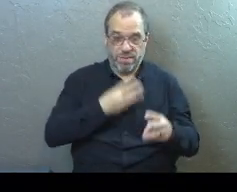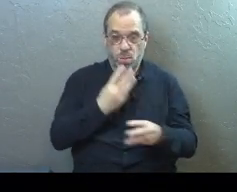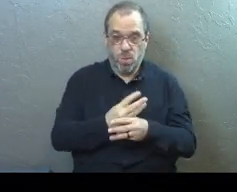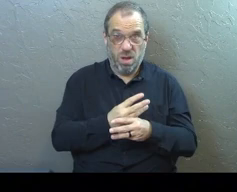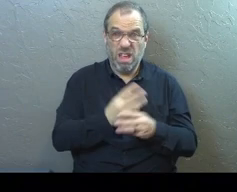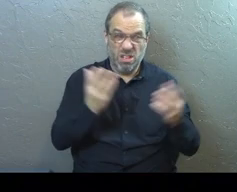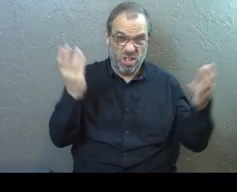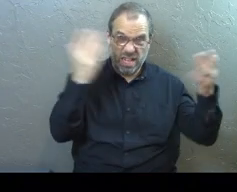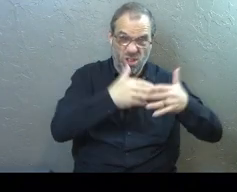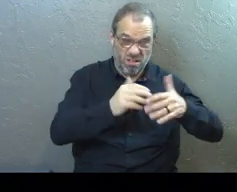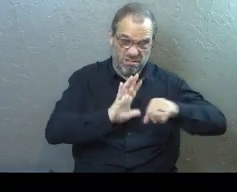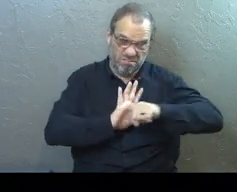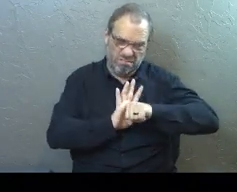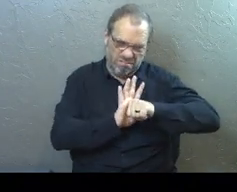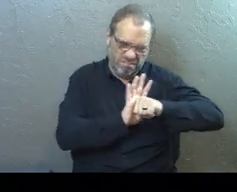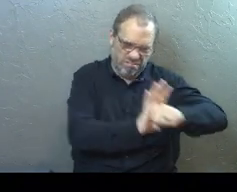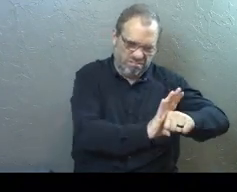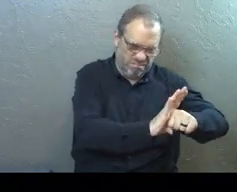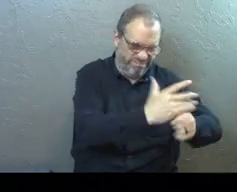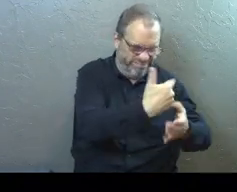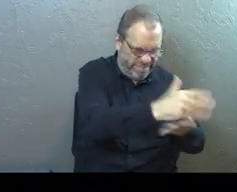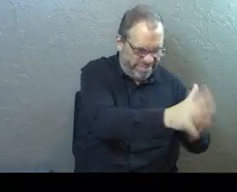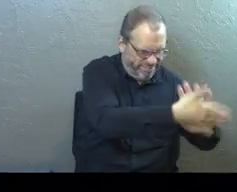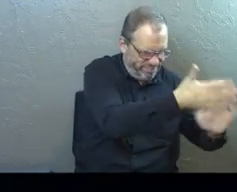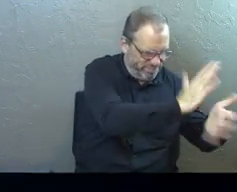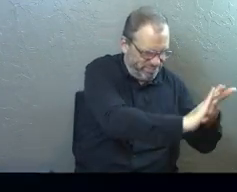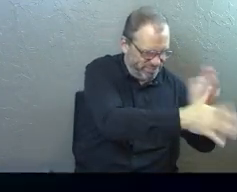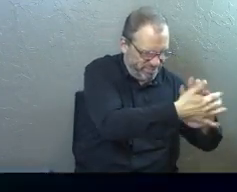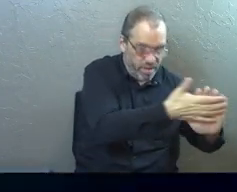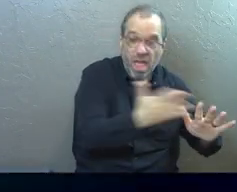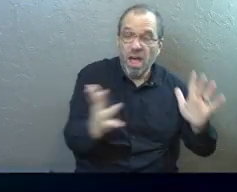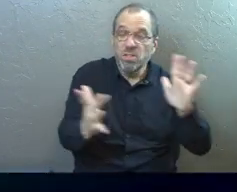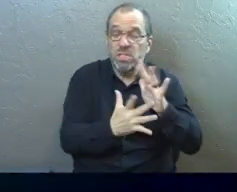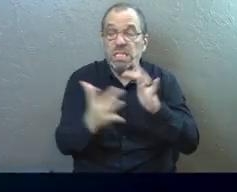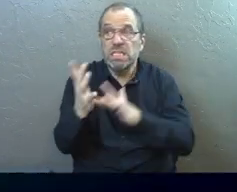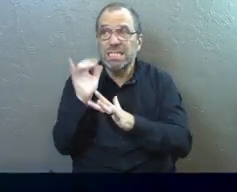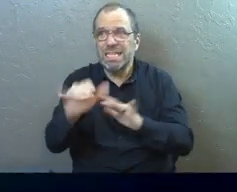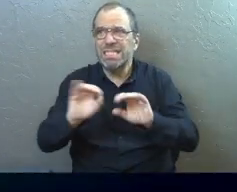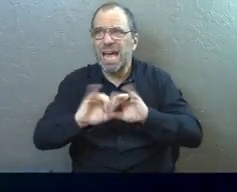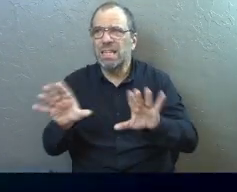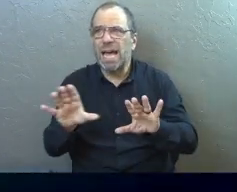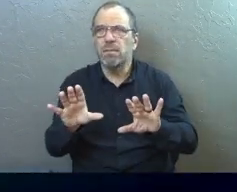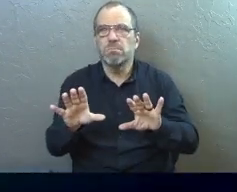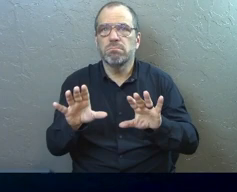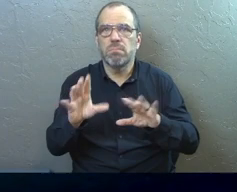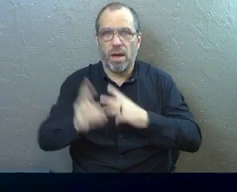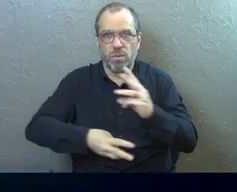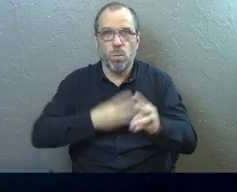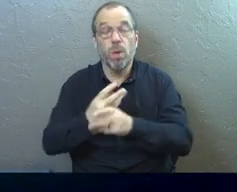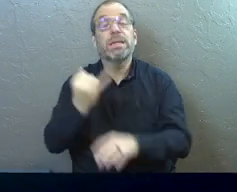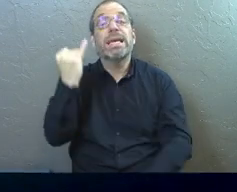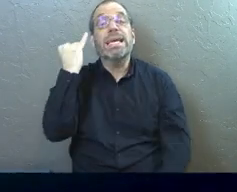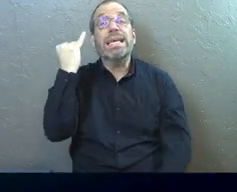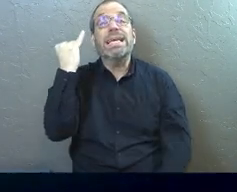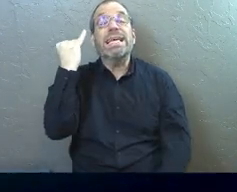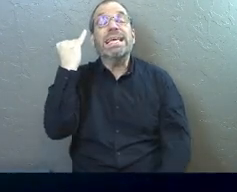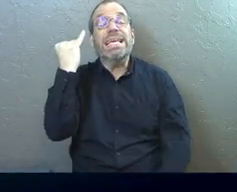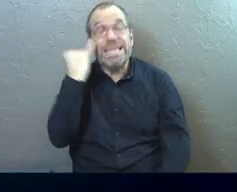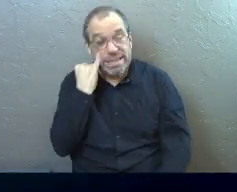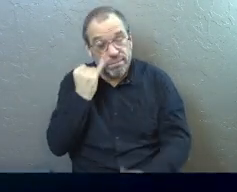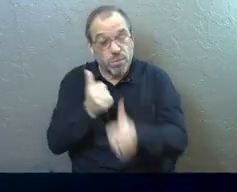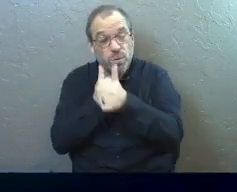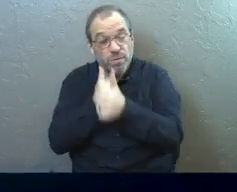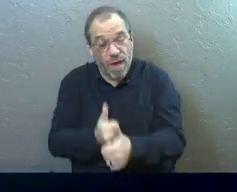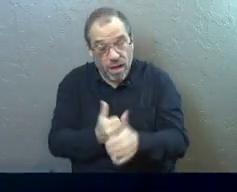we can push back the darkness together. Jesus is the light of the world, and we, if we follow Jesus, are the